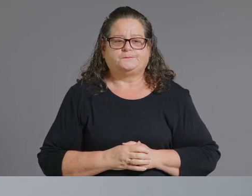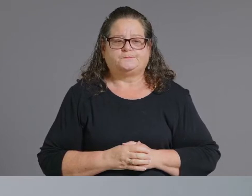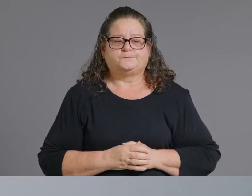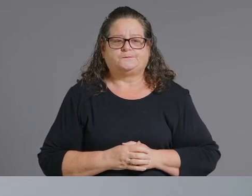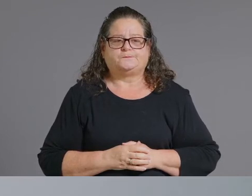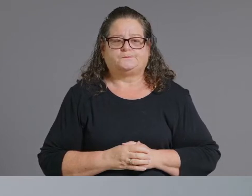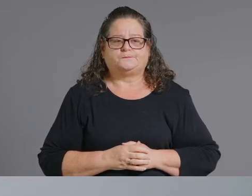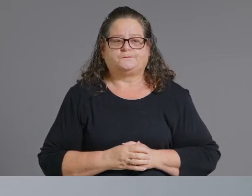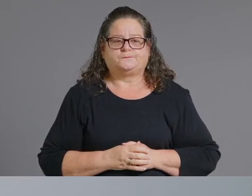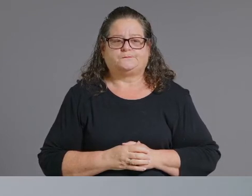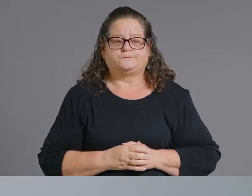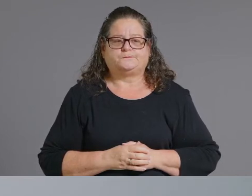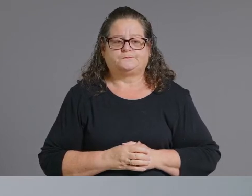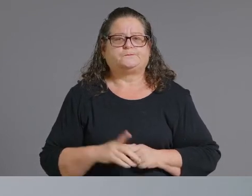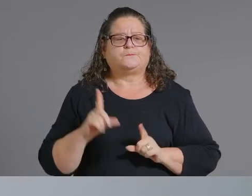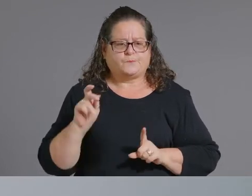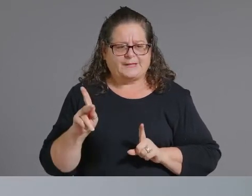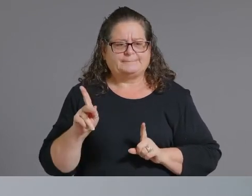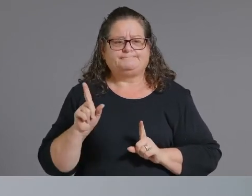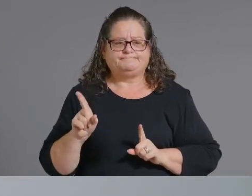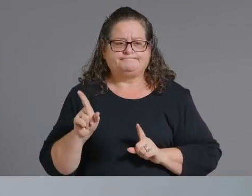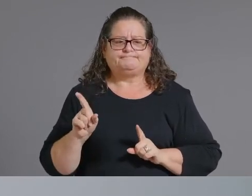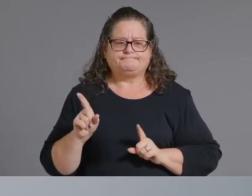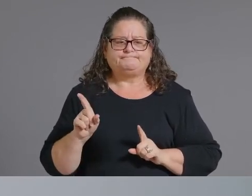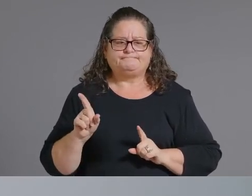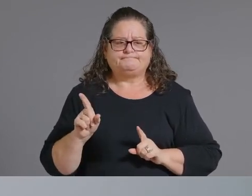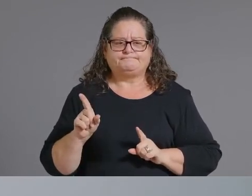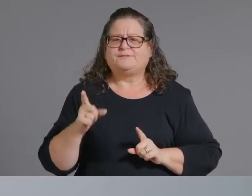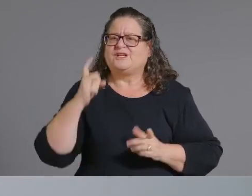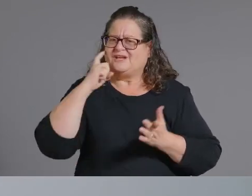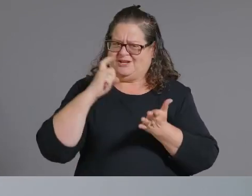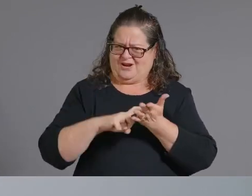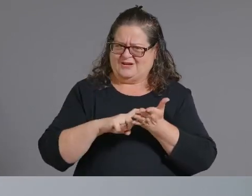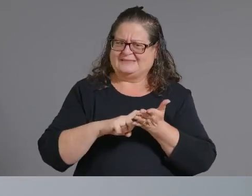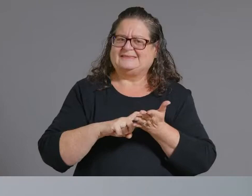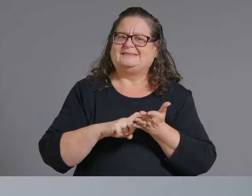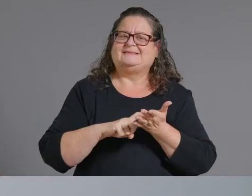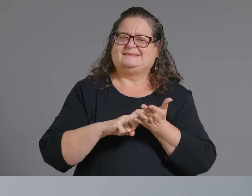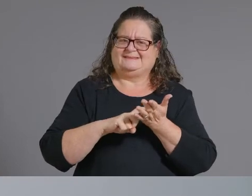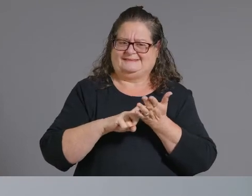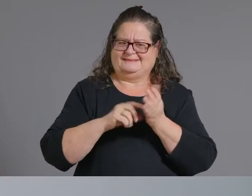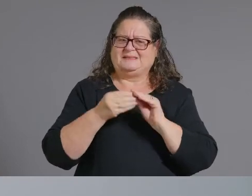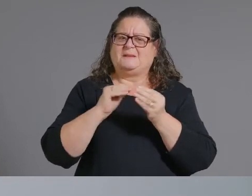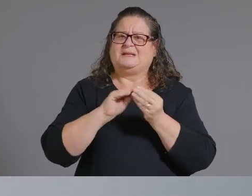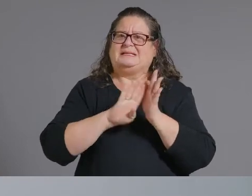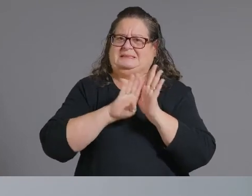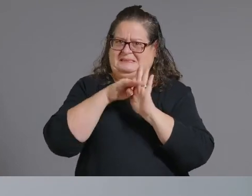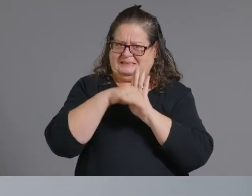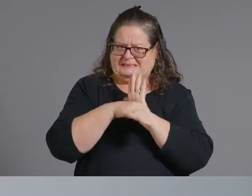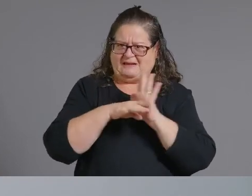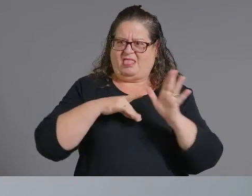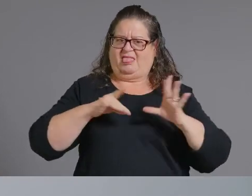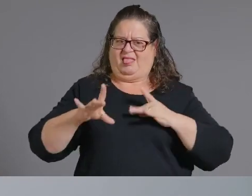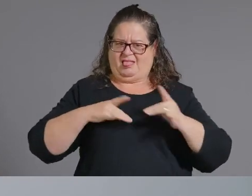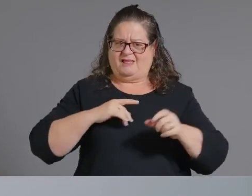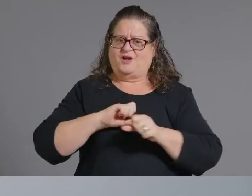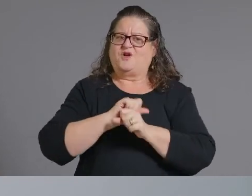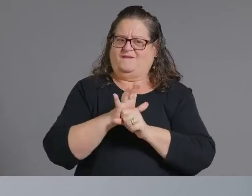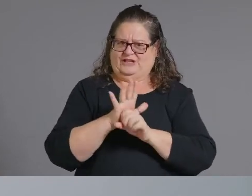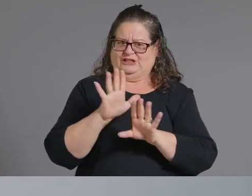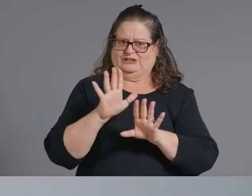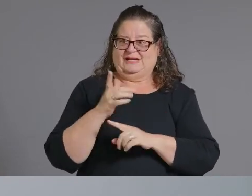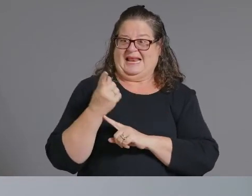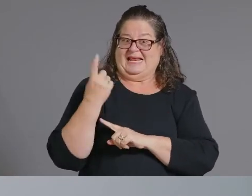uh a downward trend in you know cases and this time last june uh we were seeing and you know kind of our first search